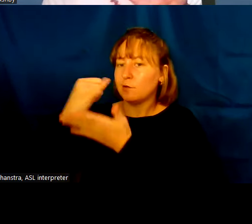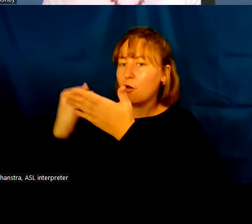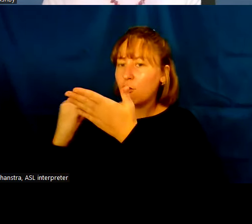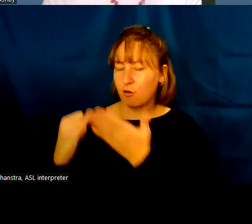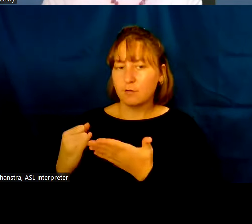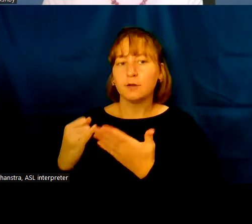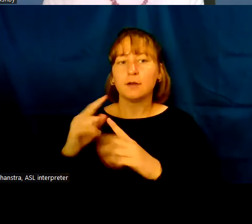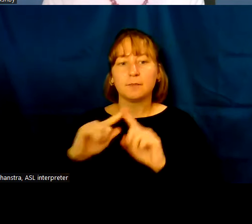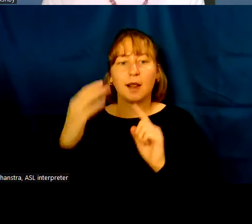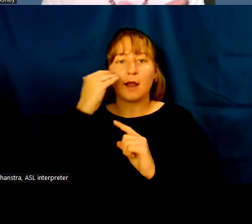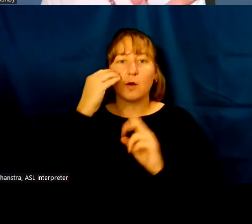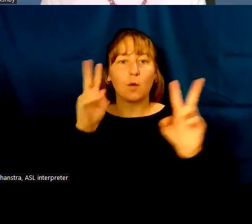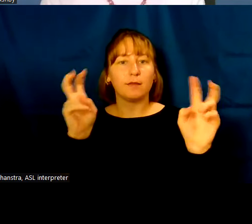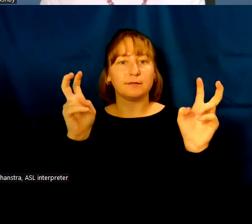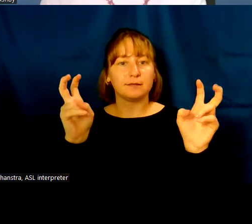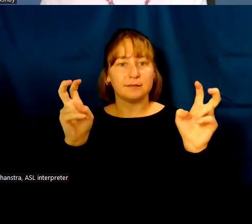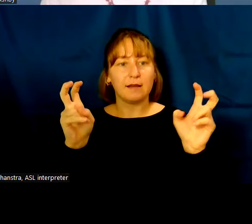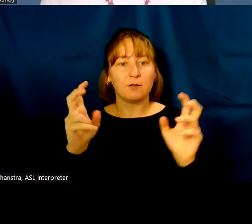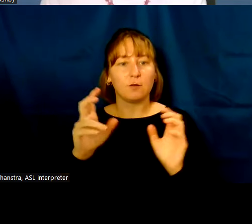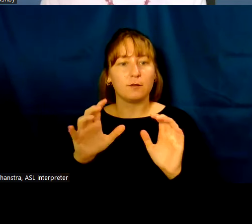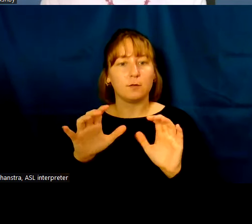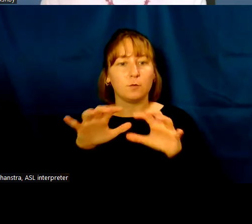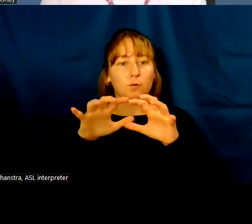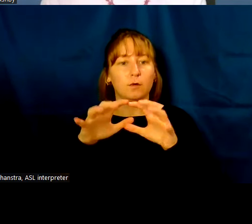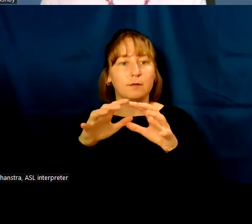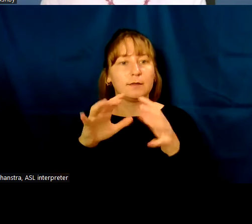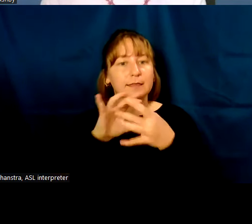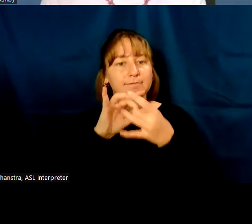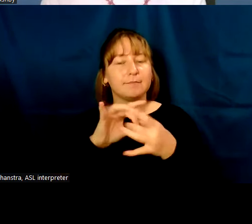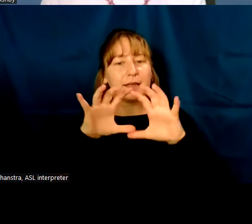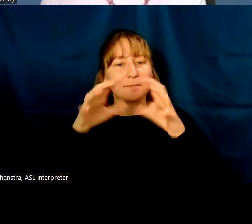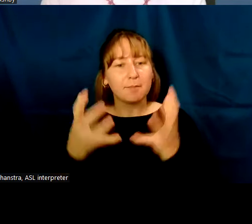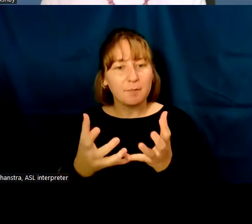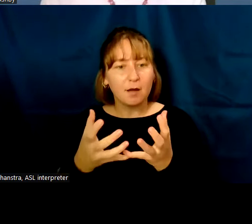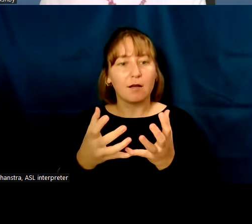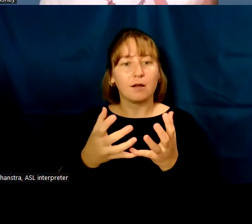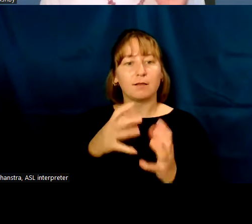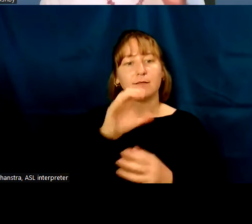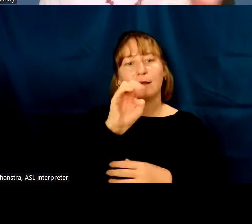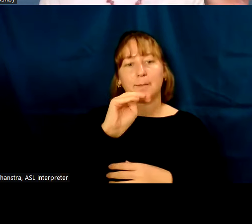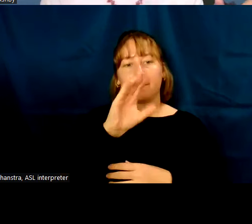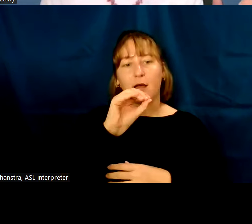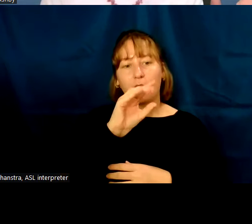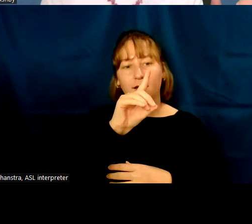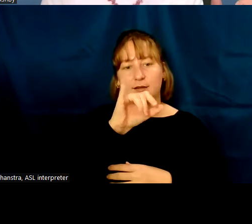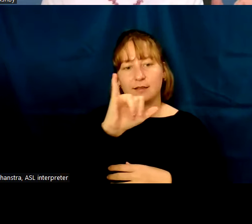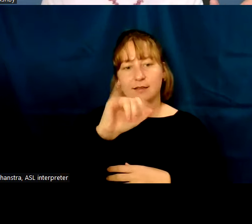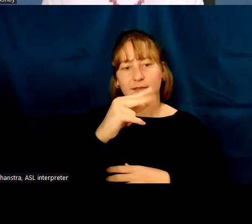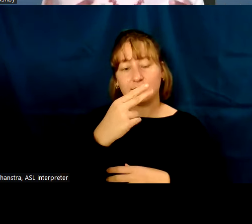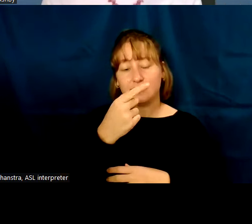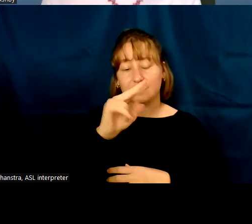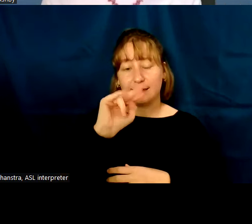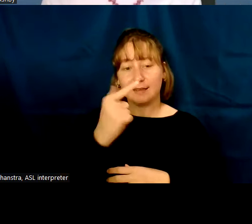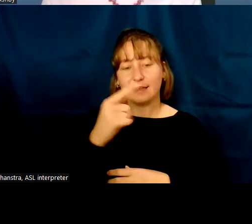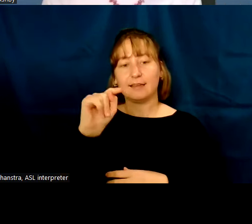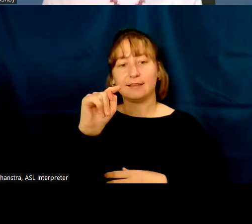the title given to it, Embodying Tirhaka Living Kandaka. And so they're making a reference to